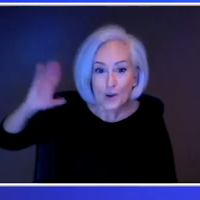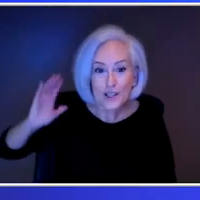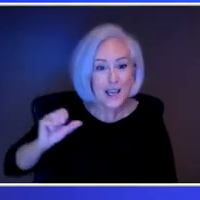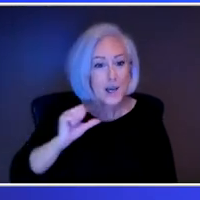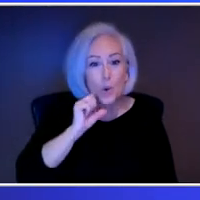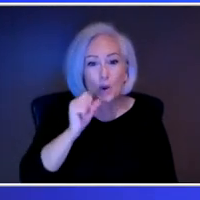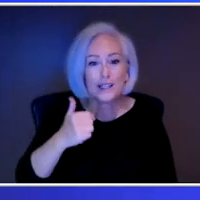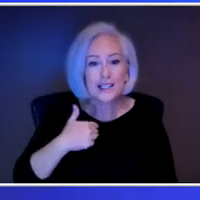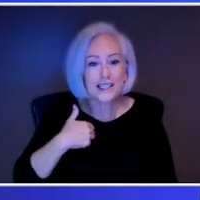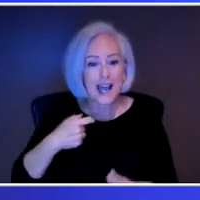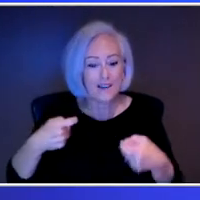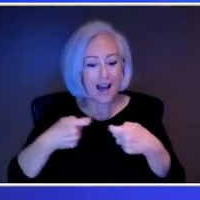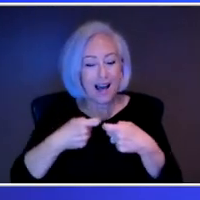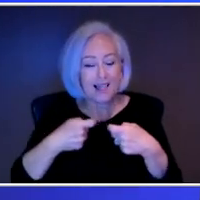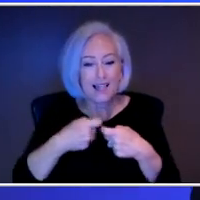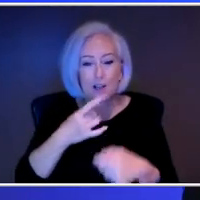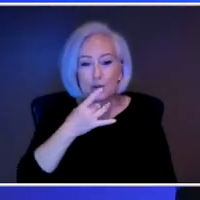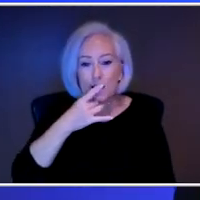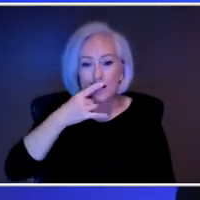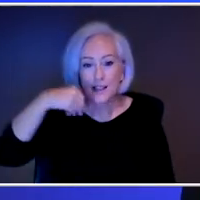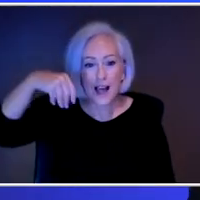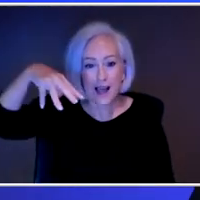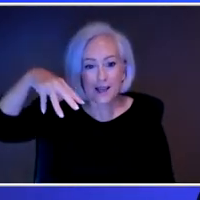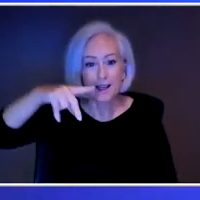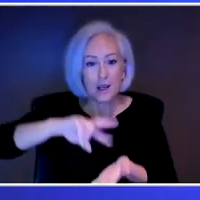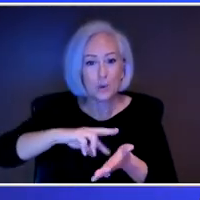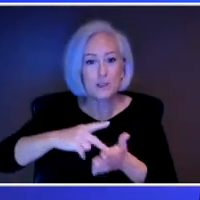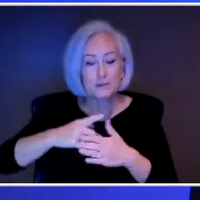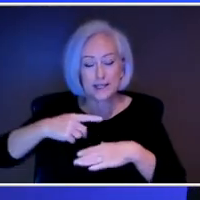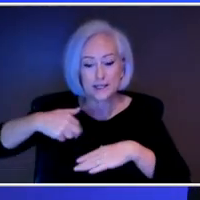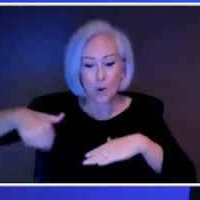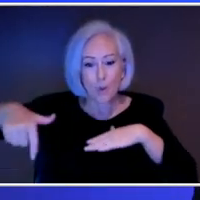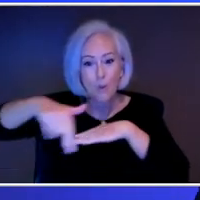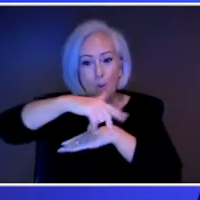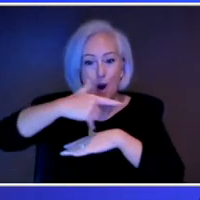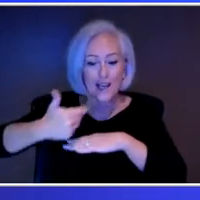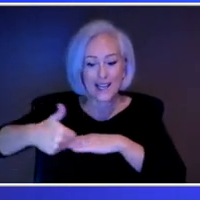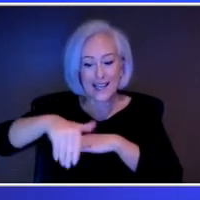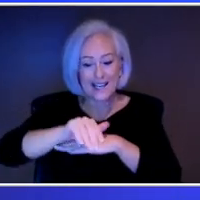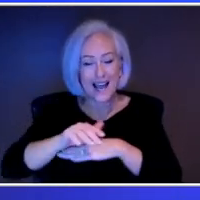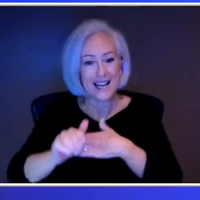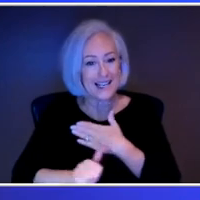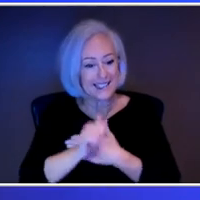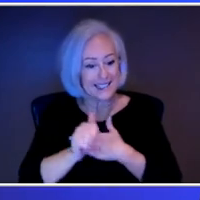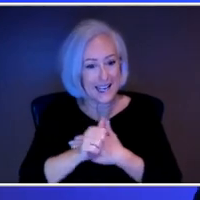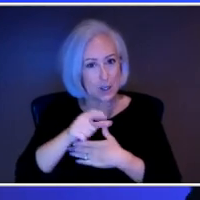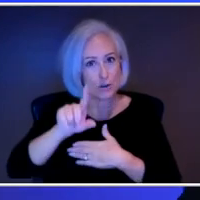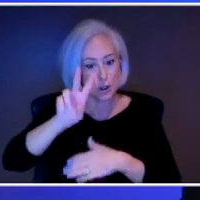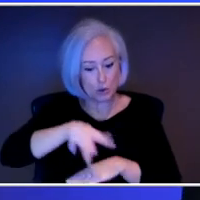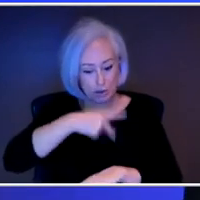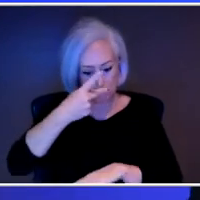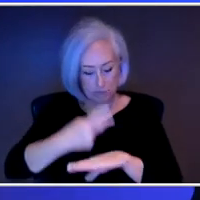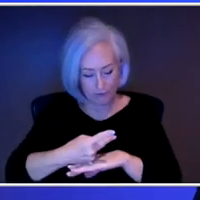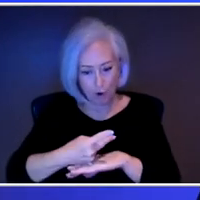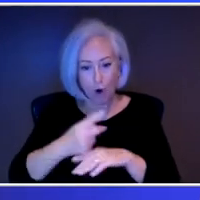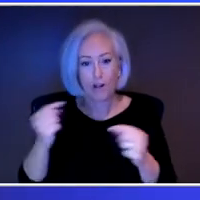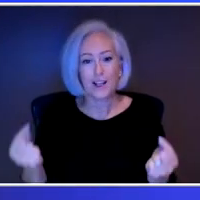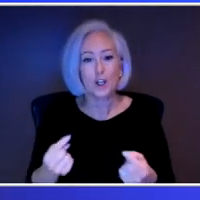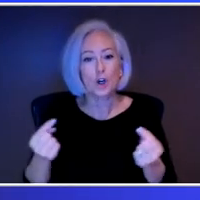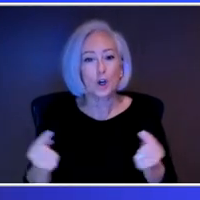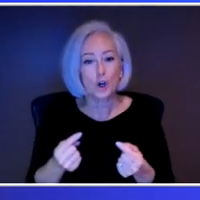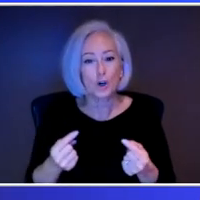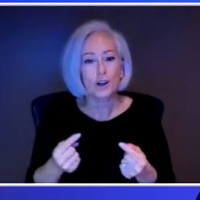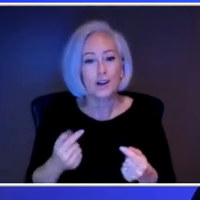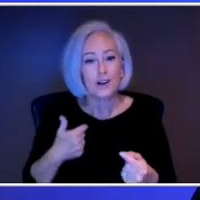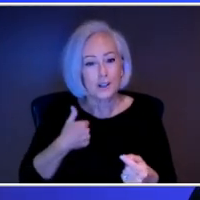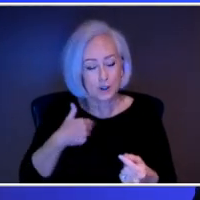walking around in the night was a dangerous thing to do. You know, you could fall, trip over something, hurt yourself. So we started to learn, let's just wind down the